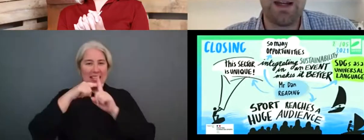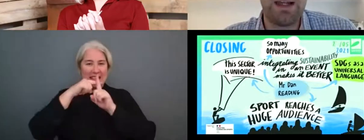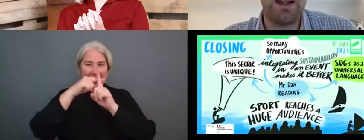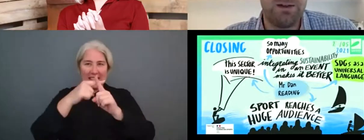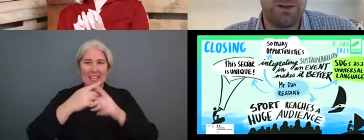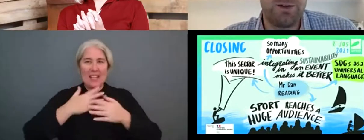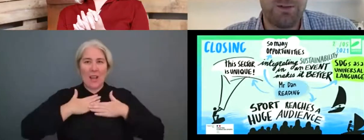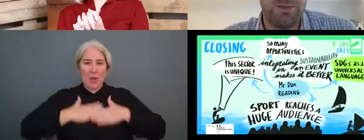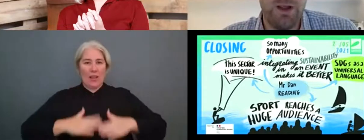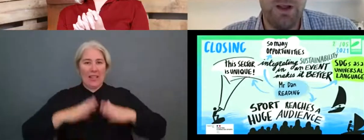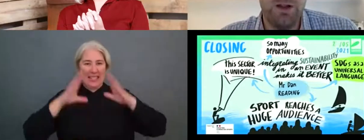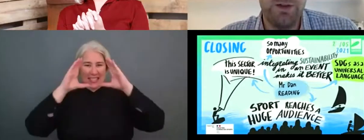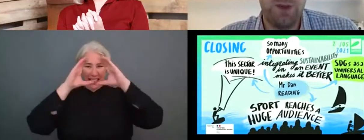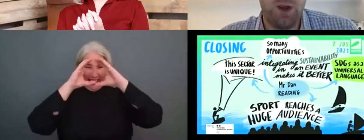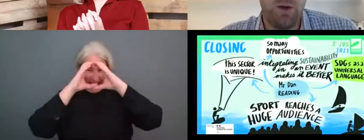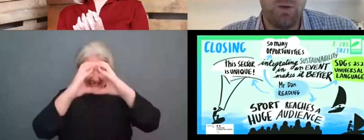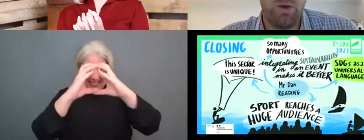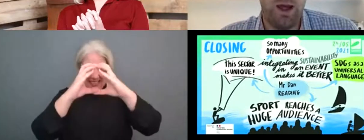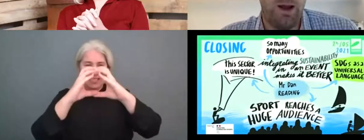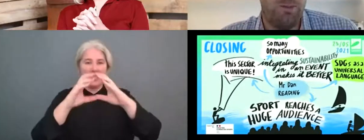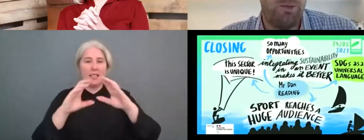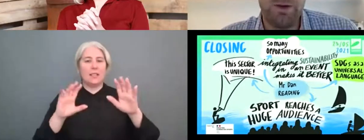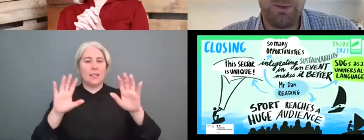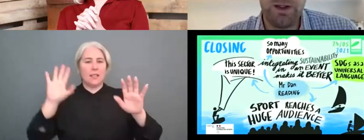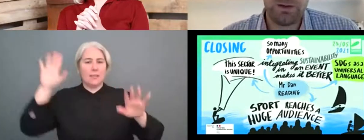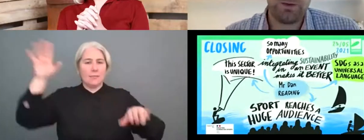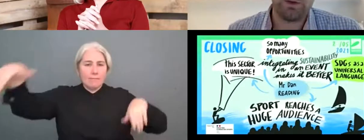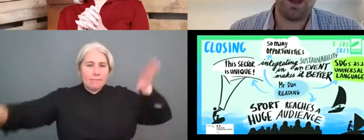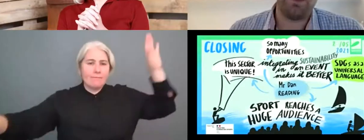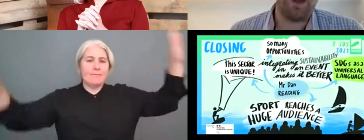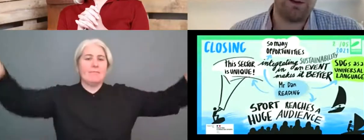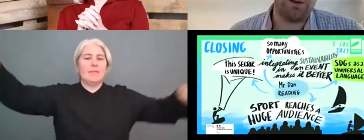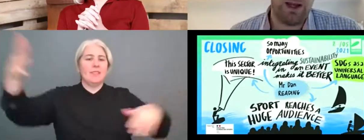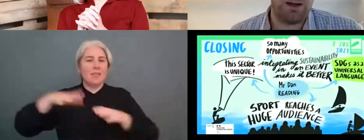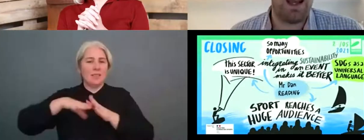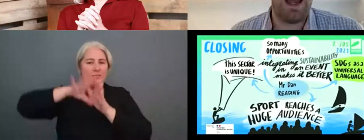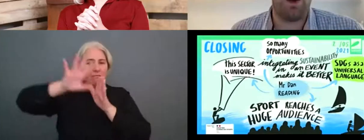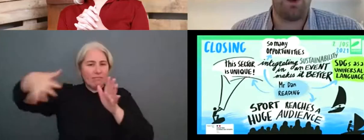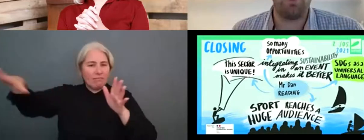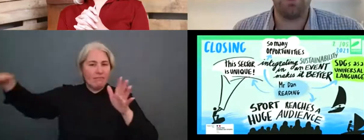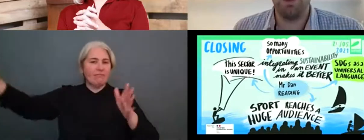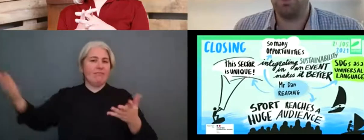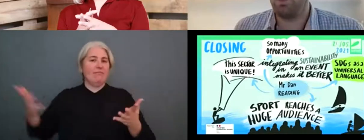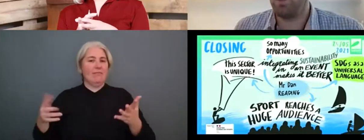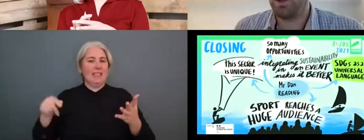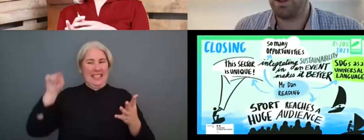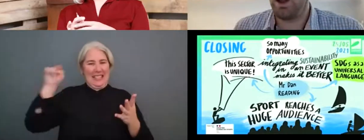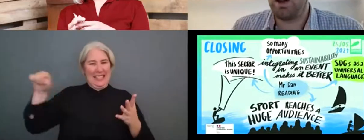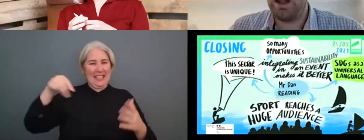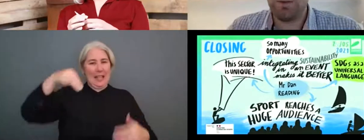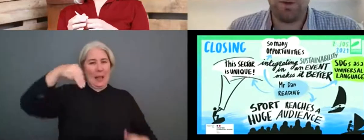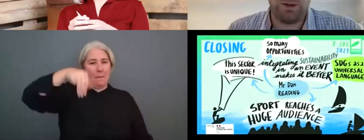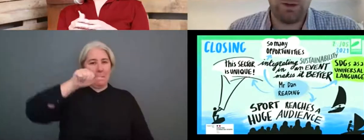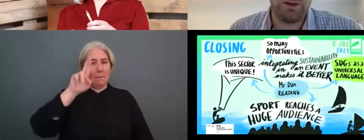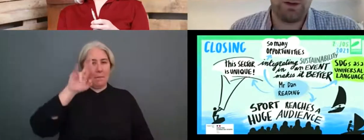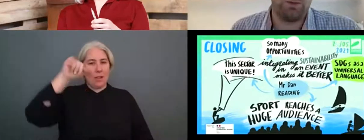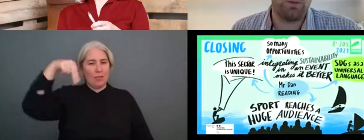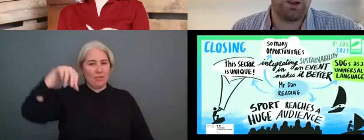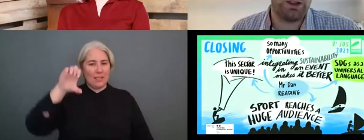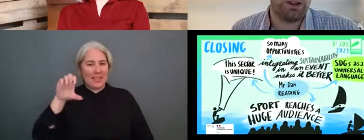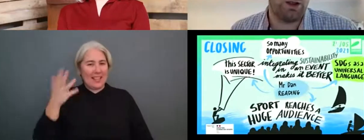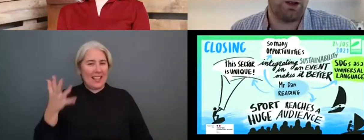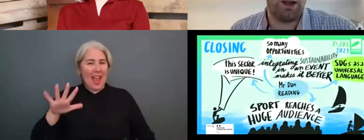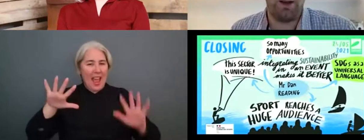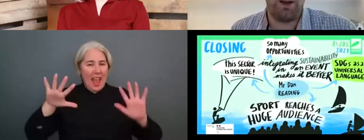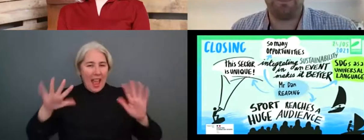the marine industry. So, um, previous speakers have talked about the value chain, how we can influence and